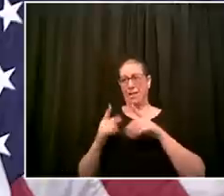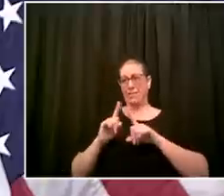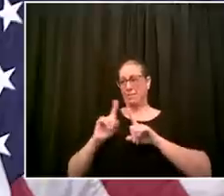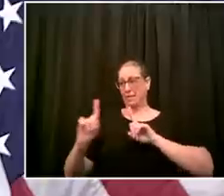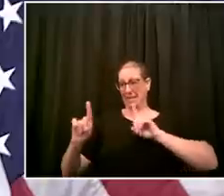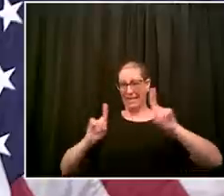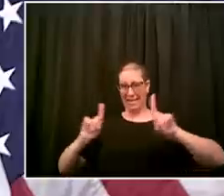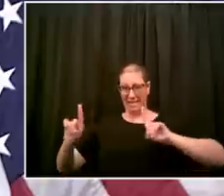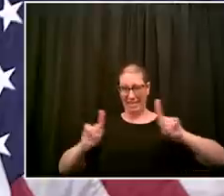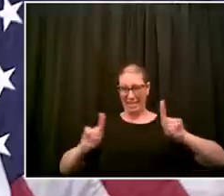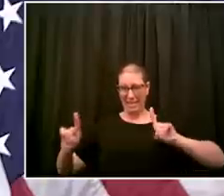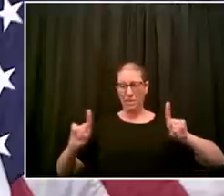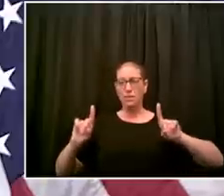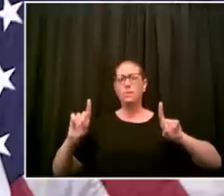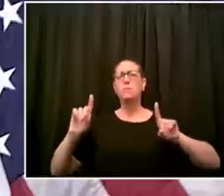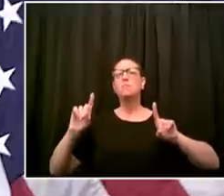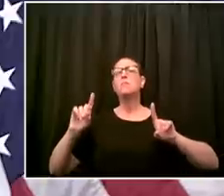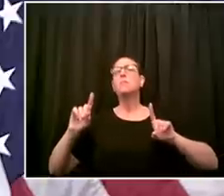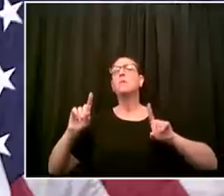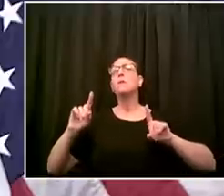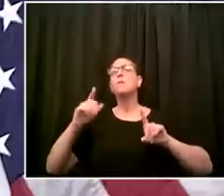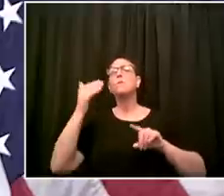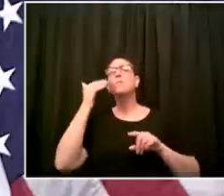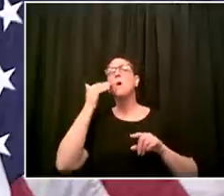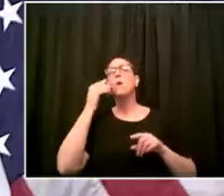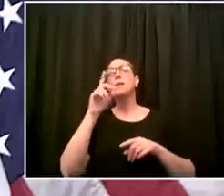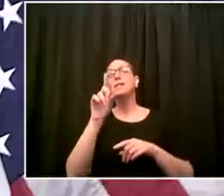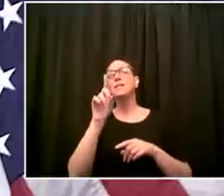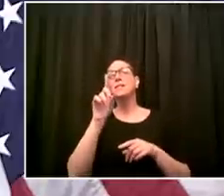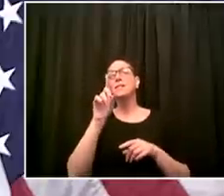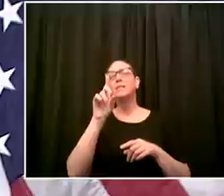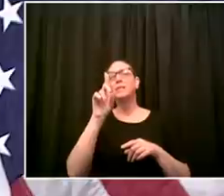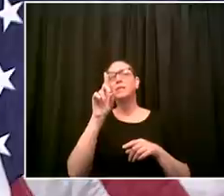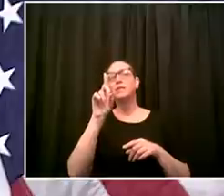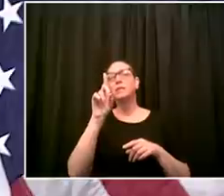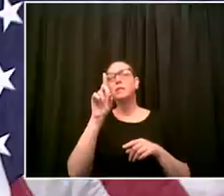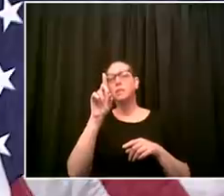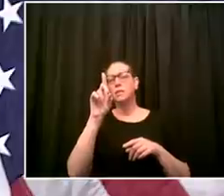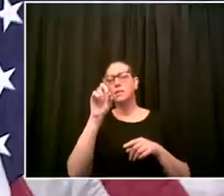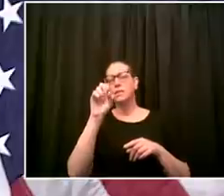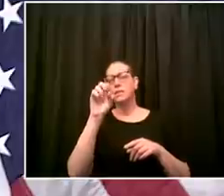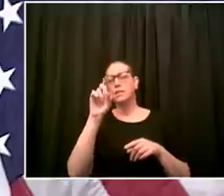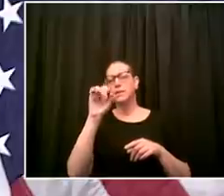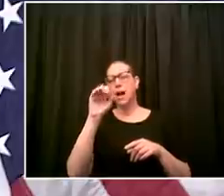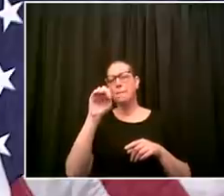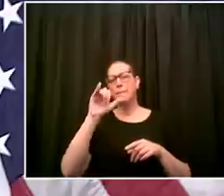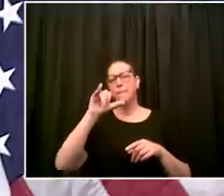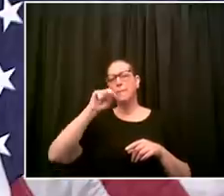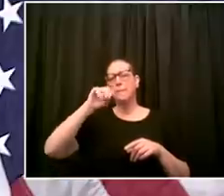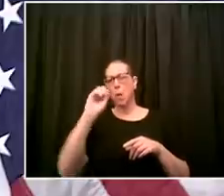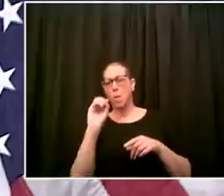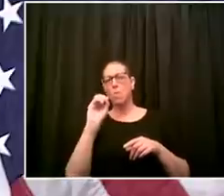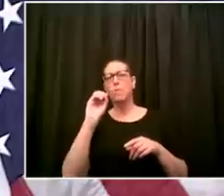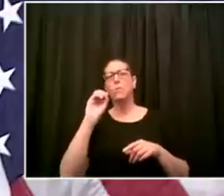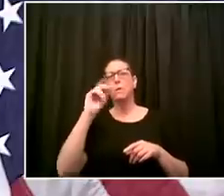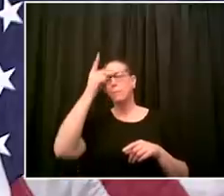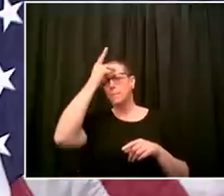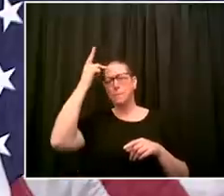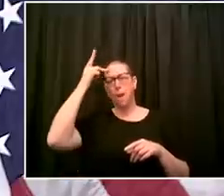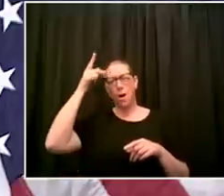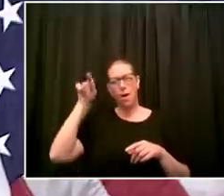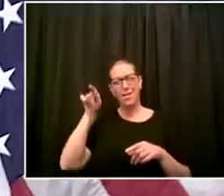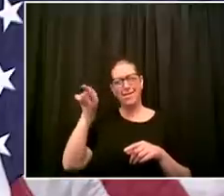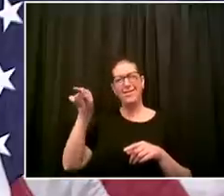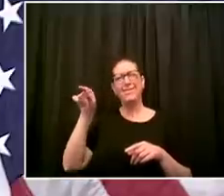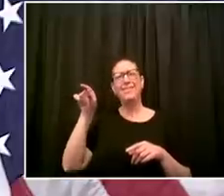those circles they were they were interesting i think we counted more than six people in some of the circles um then also i think that restaurant in chinatown